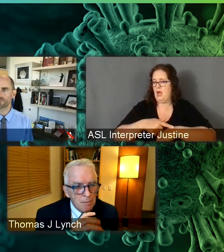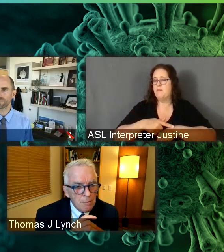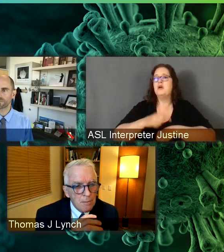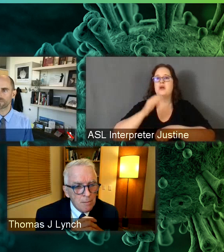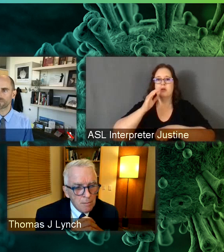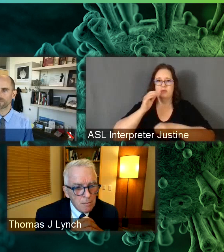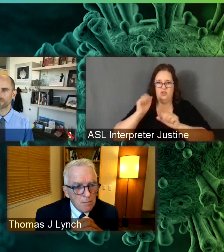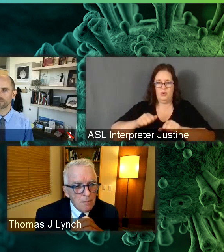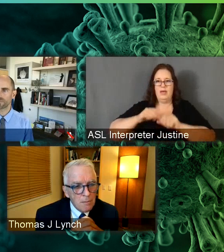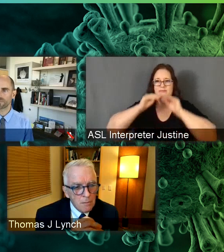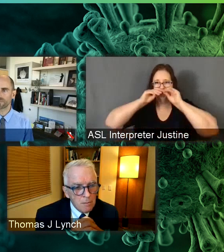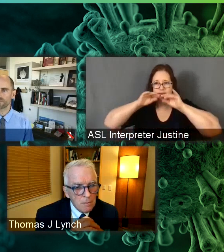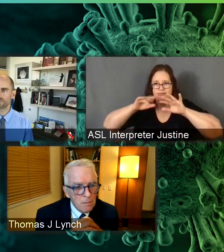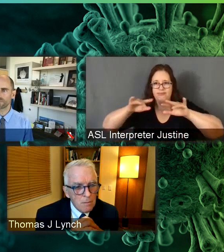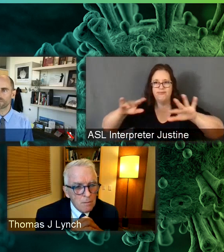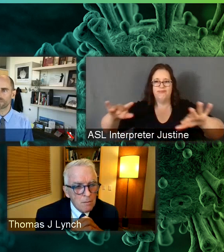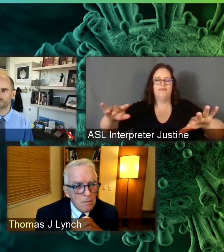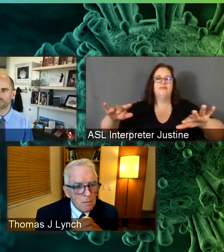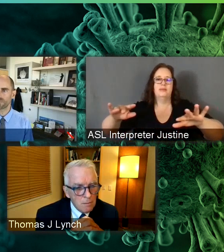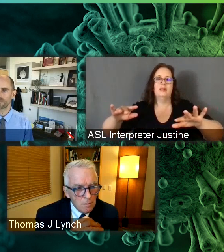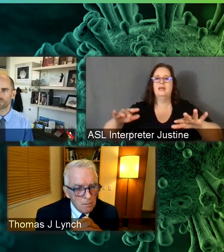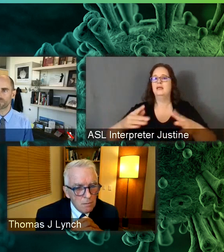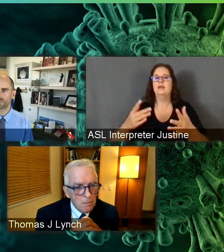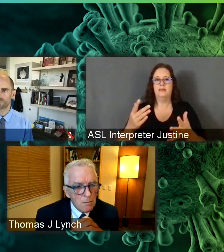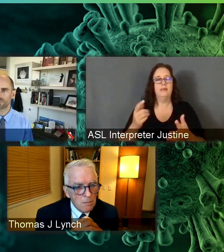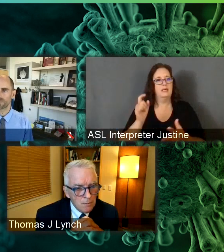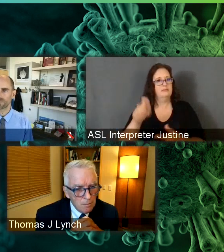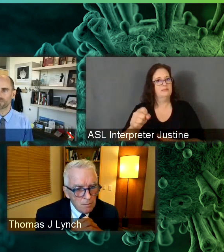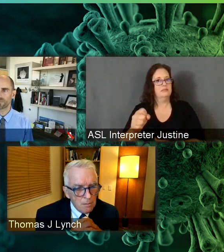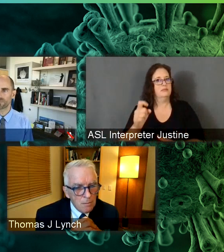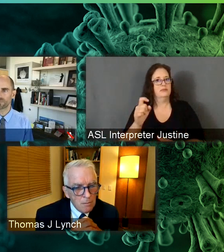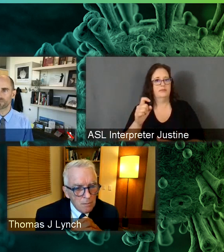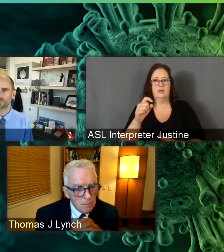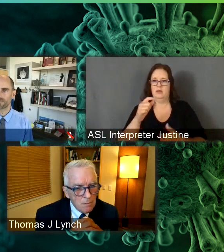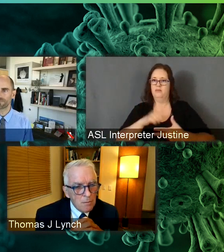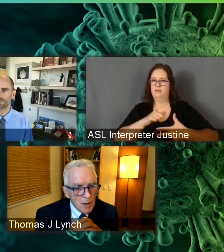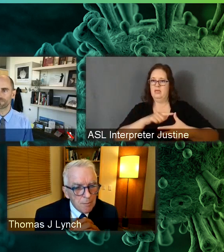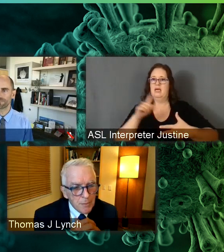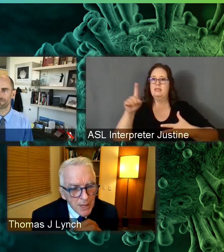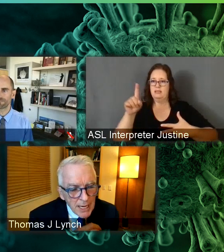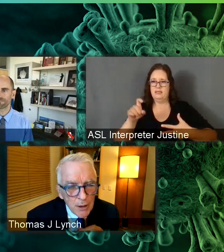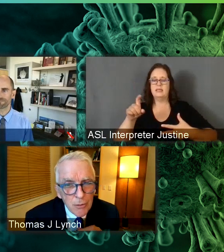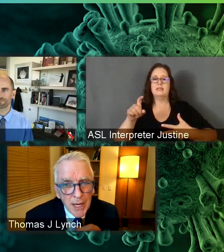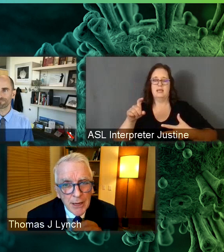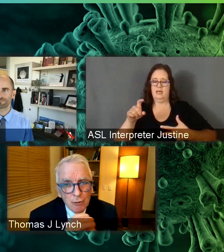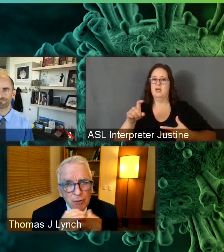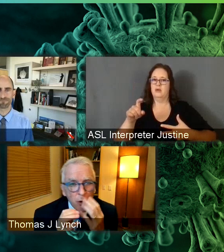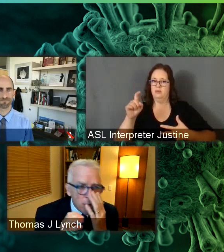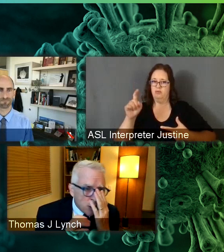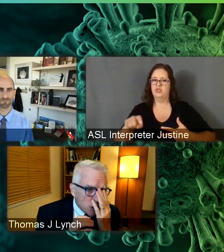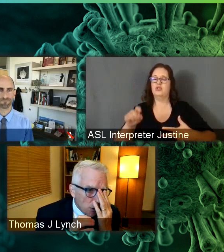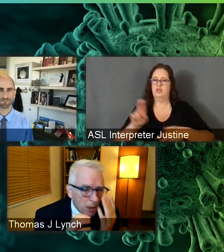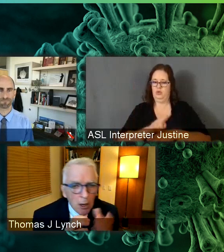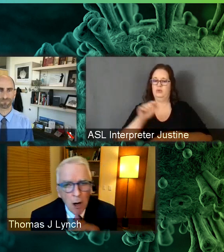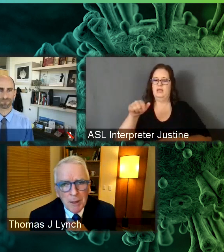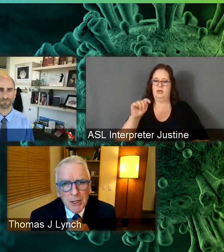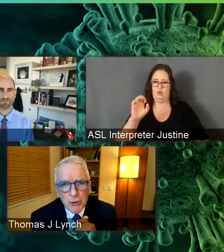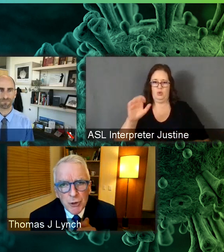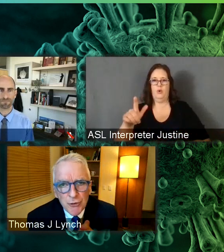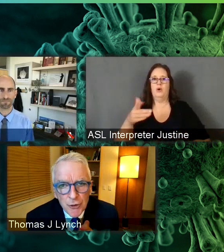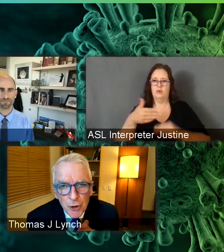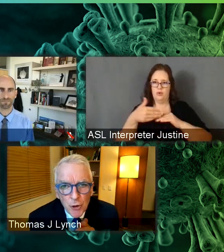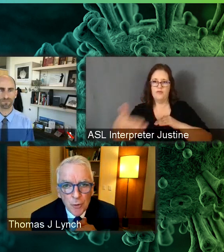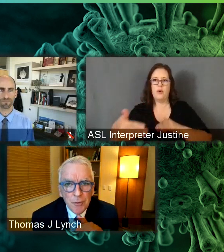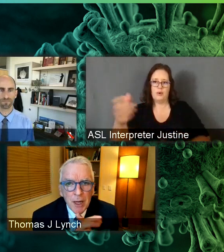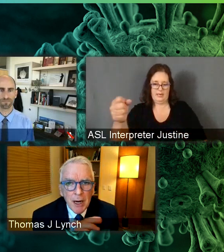more challenging for Delta. But I do think it should absolutely be a tool that we have going forward. Yep. Thank you. Thank you, Trevor. So Alpana,